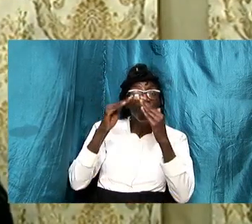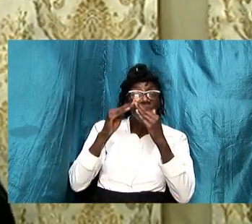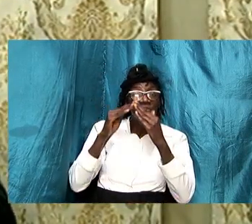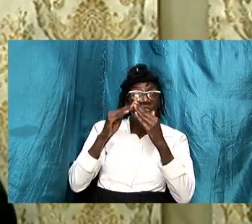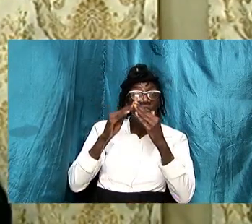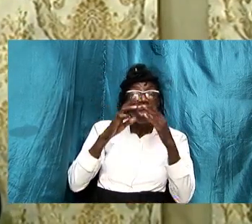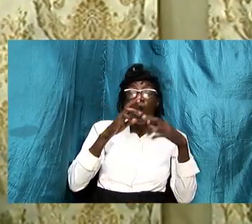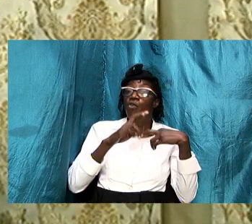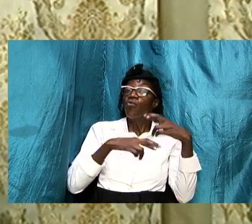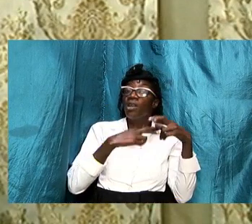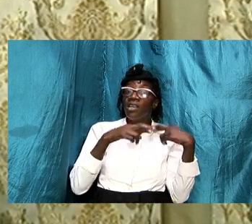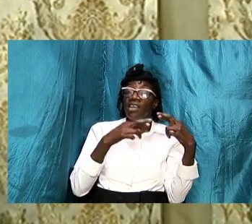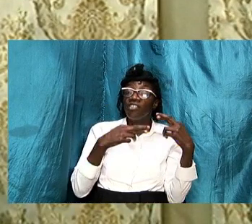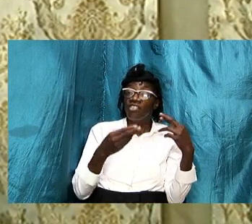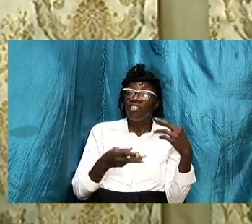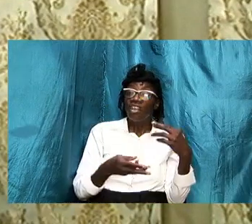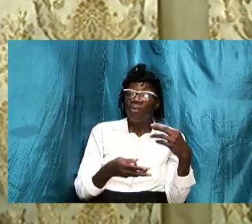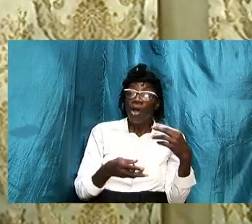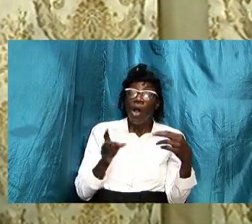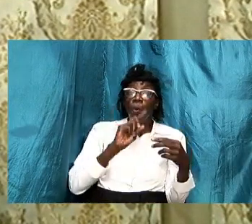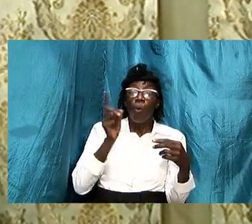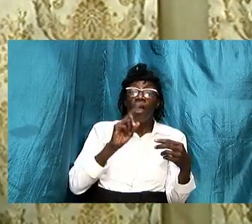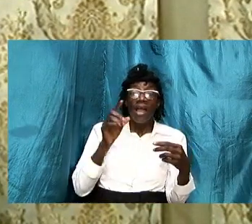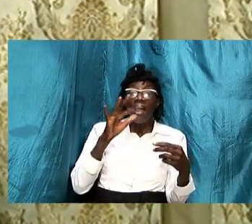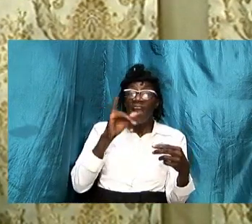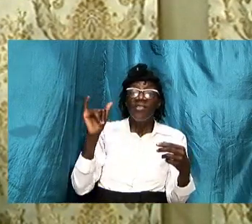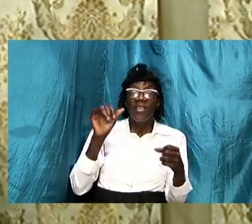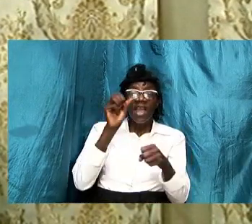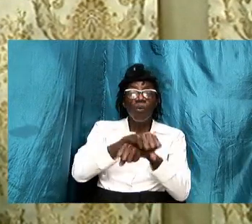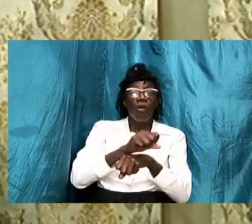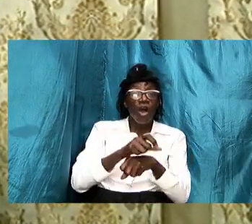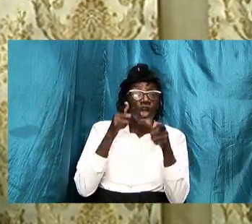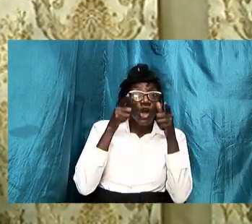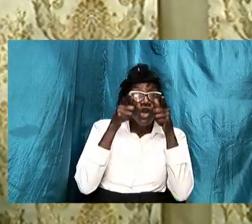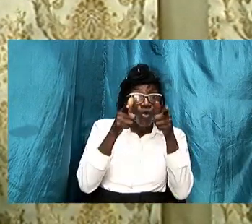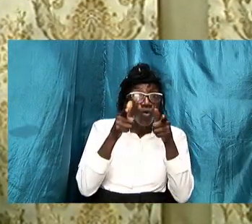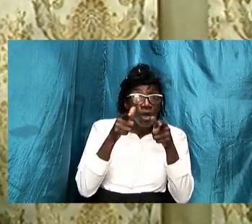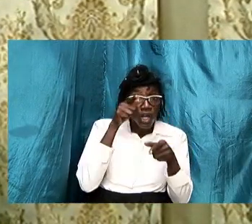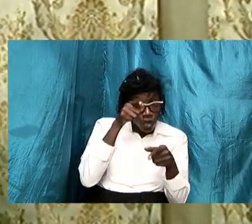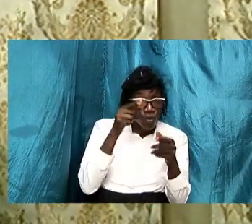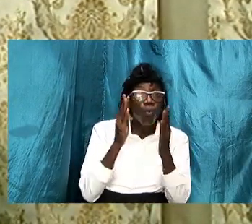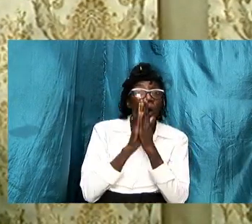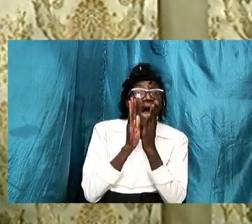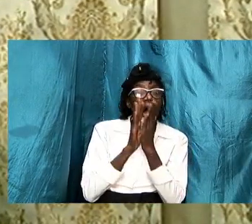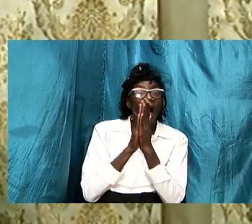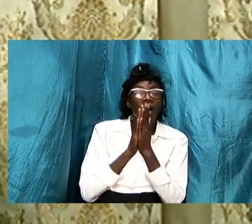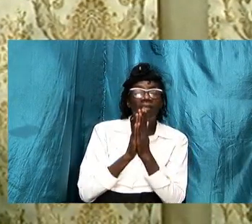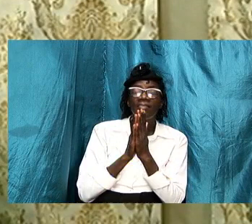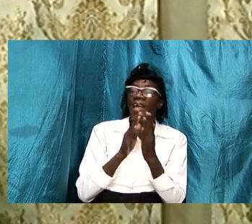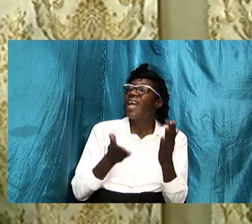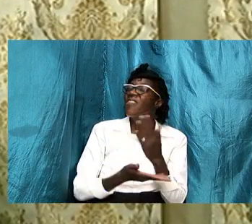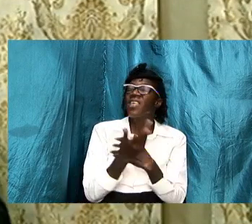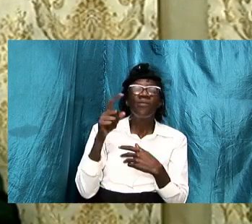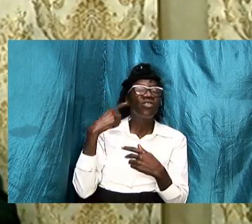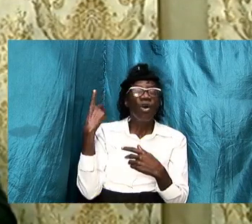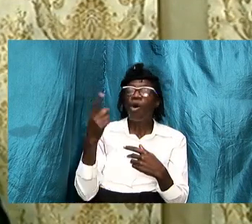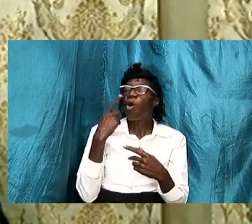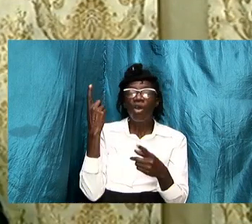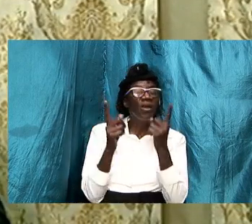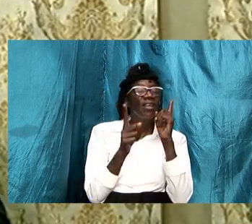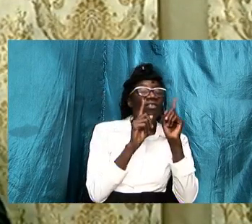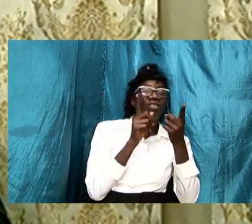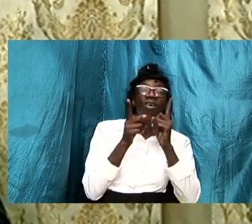relationships where they work you look at them you inquire there is always dialogue there is